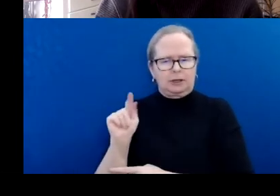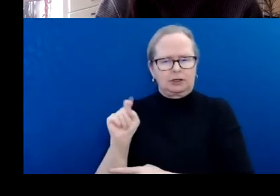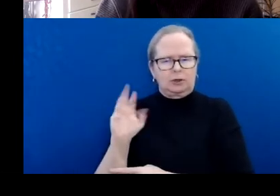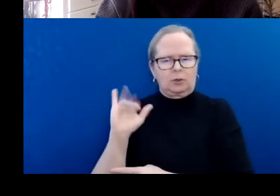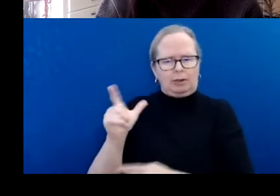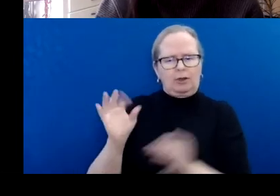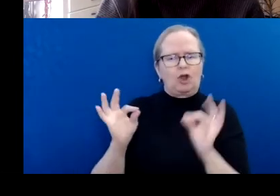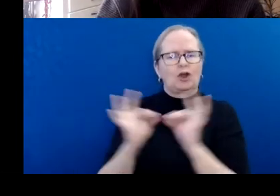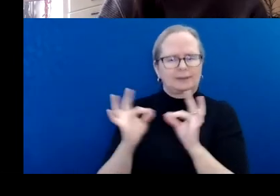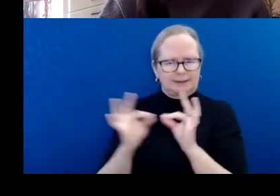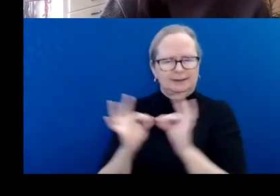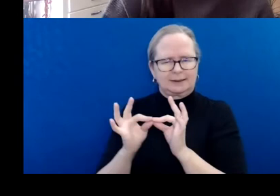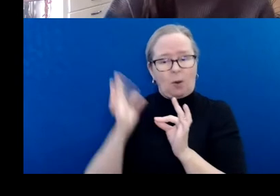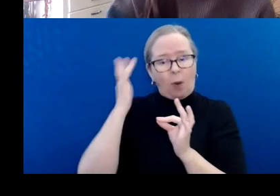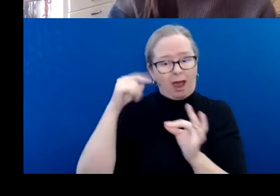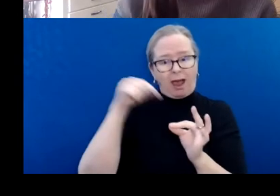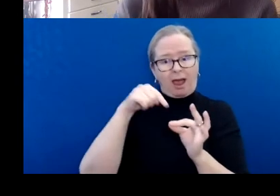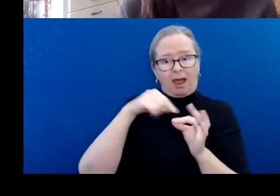that residency experience.